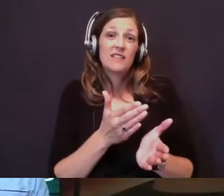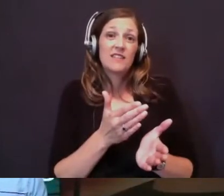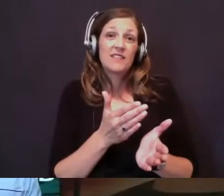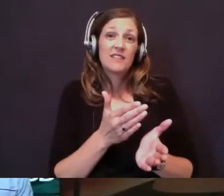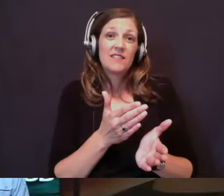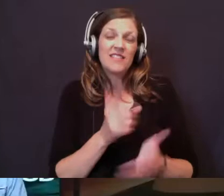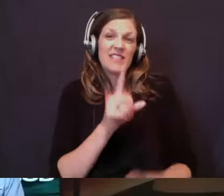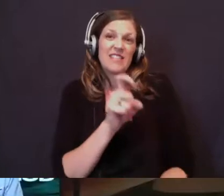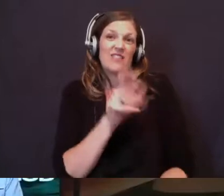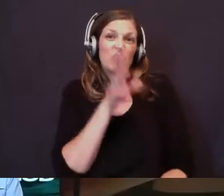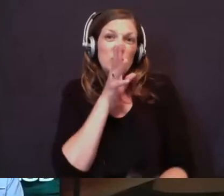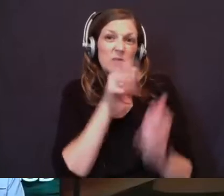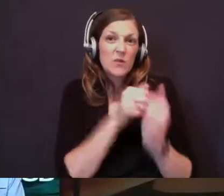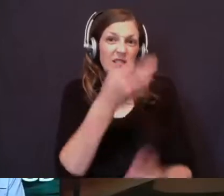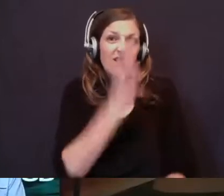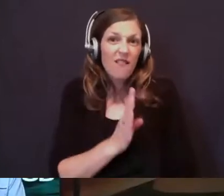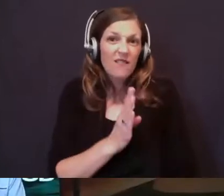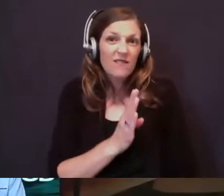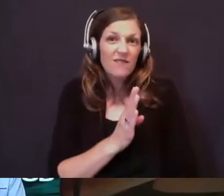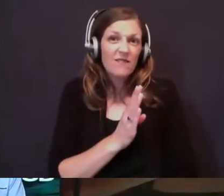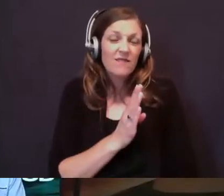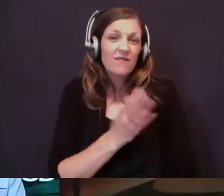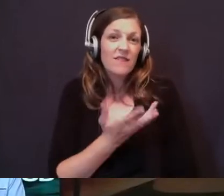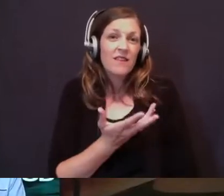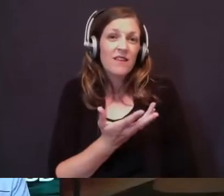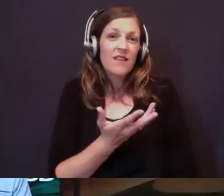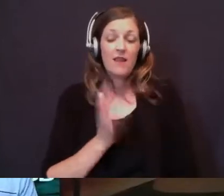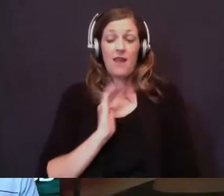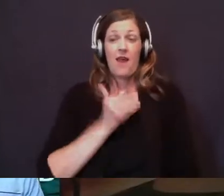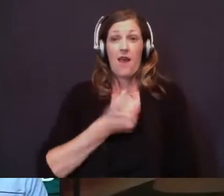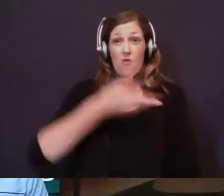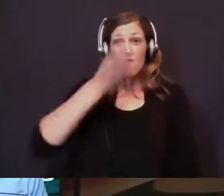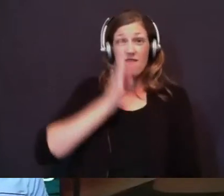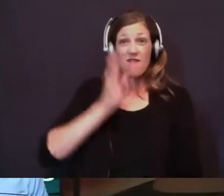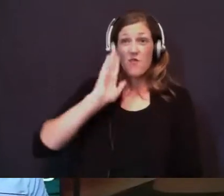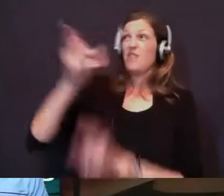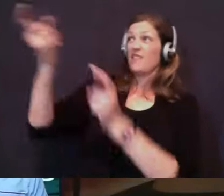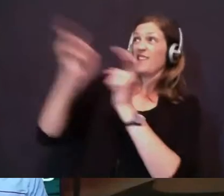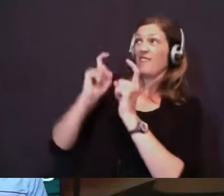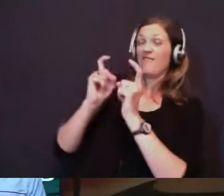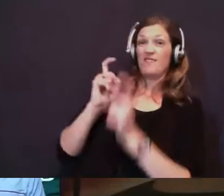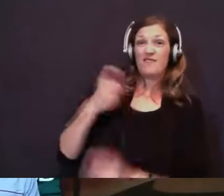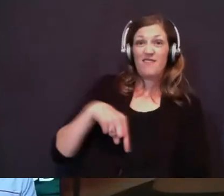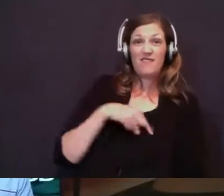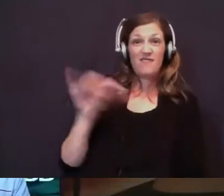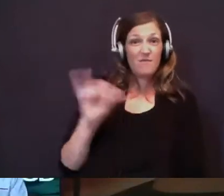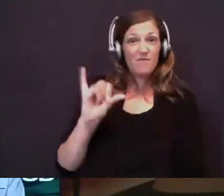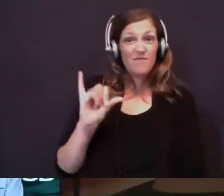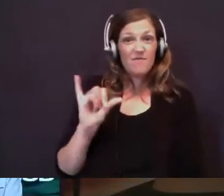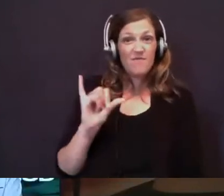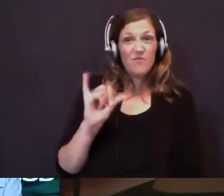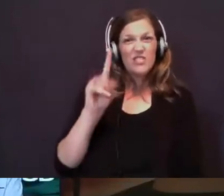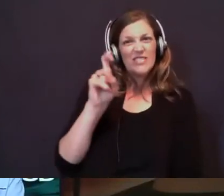to speak with God, to understand. And our God will give that to us. We just need to cease